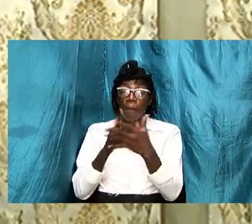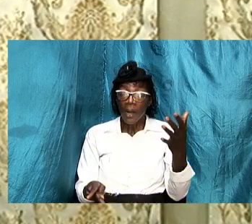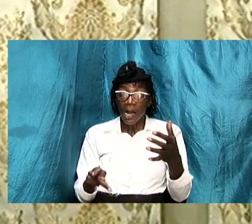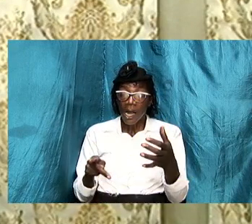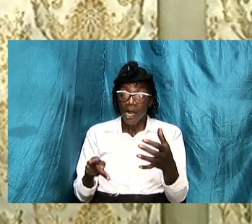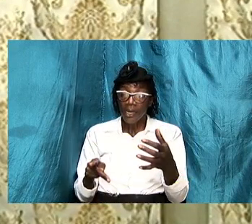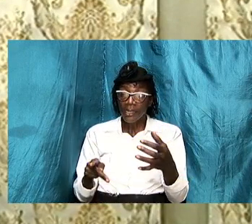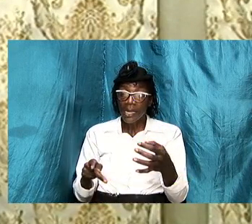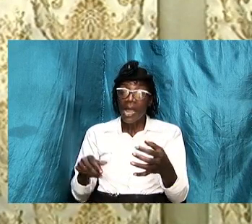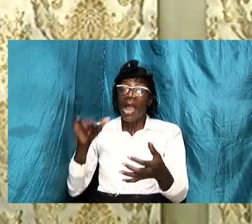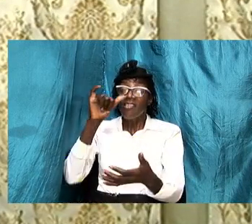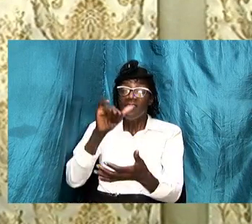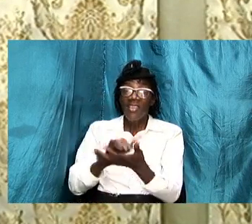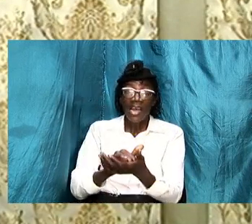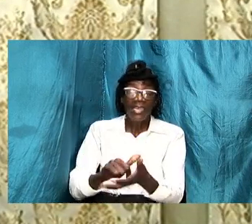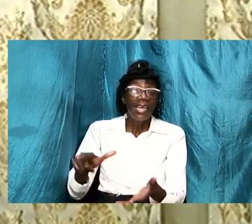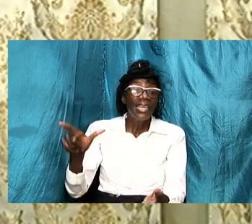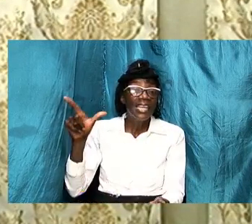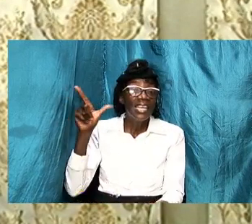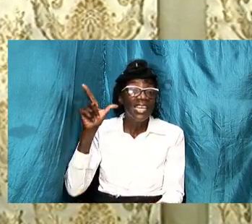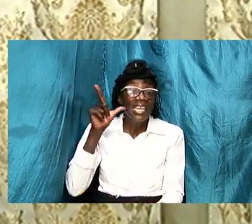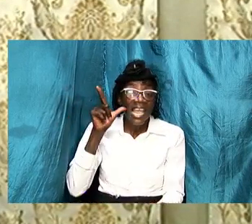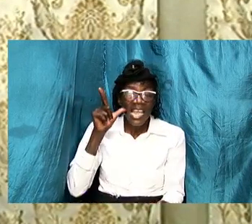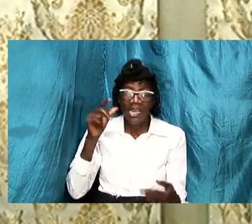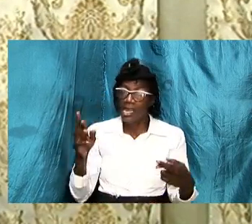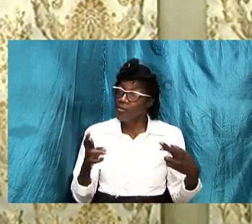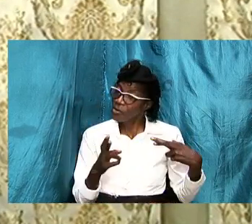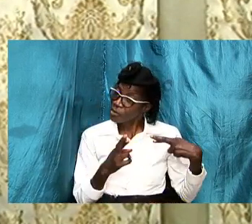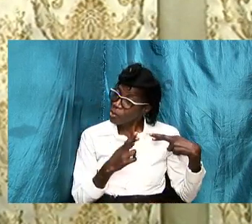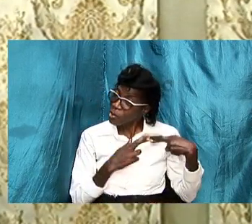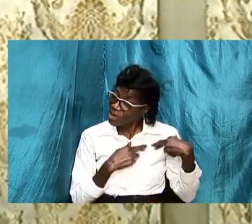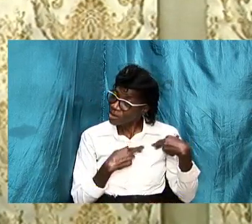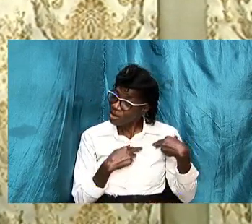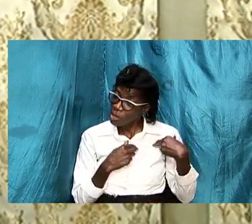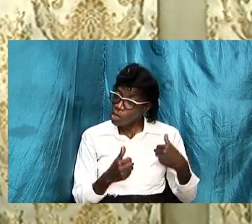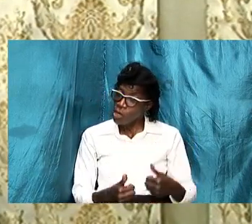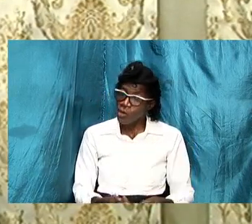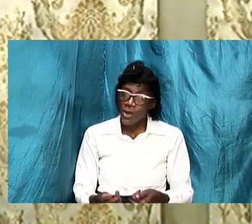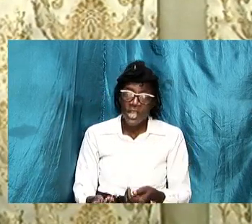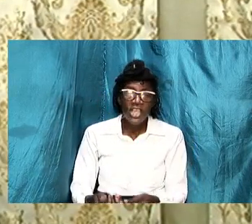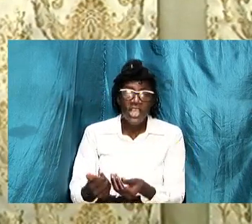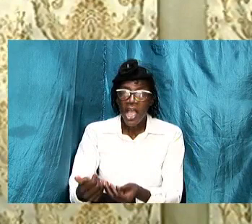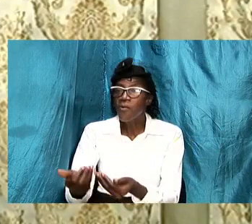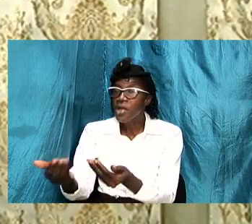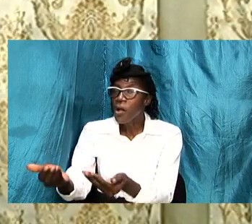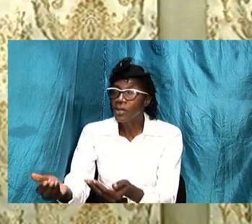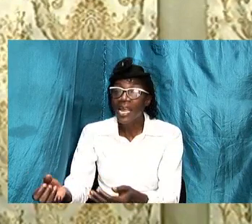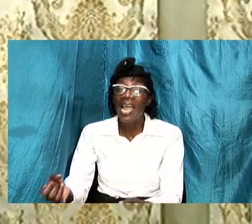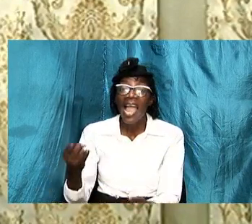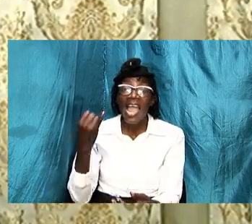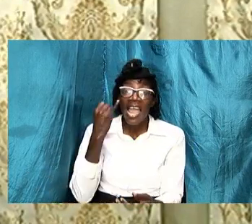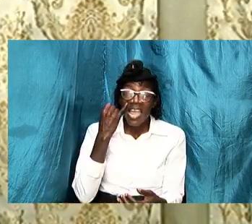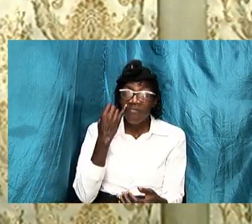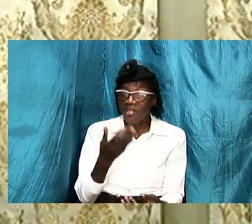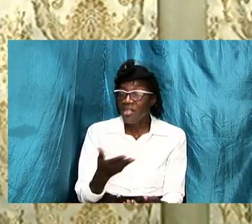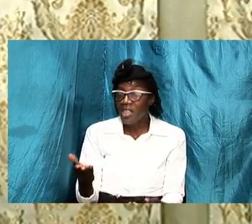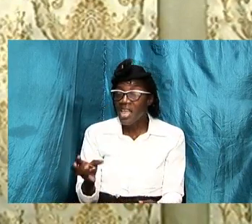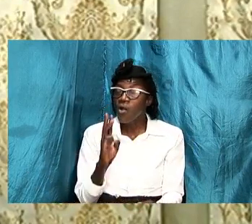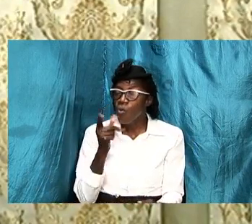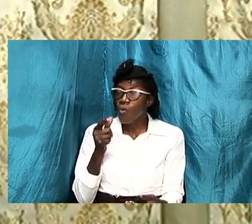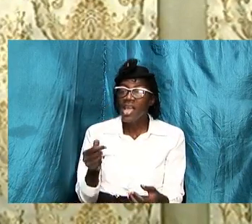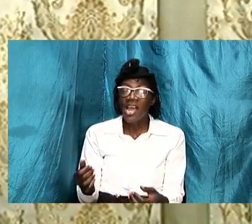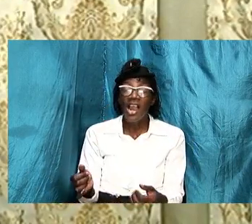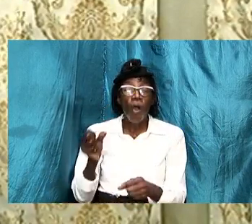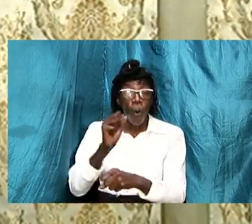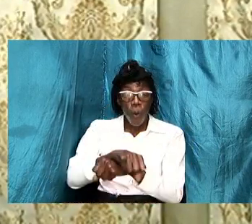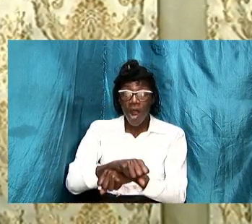the lady is responsible to carry out if the thing is going to work and